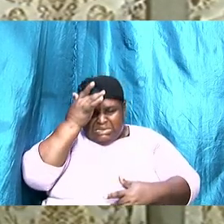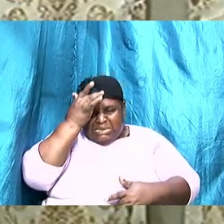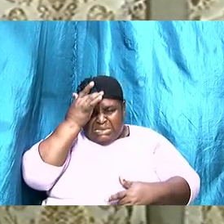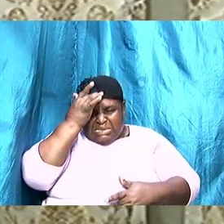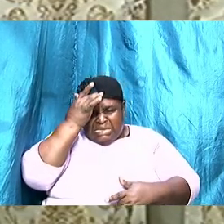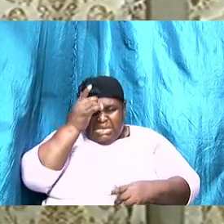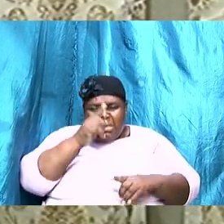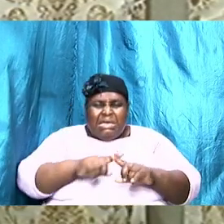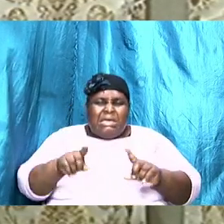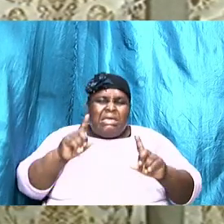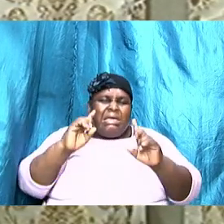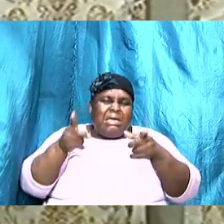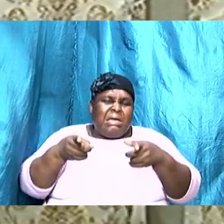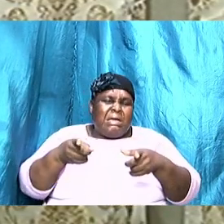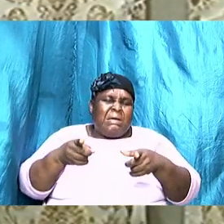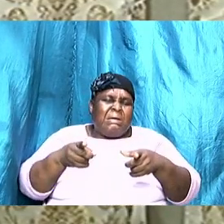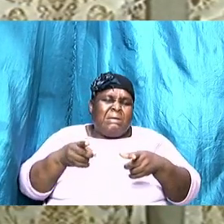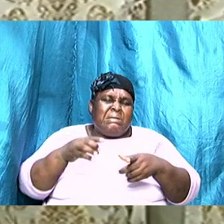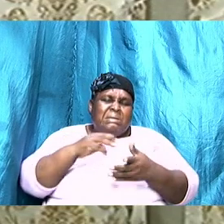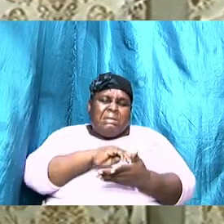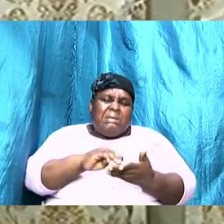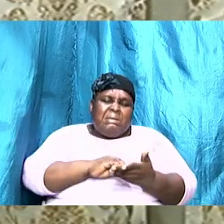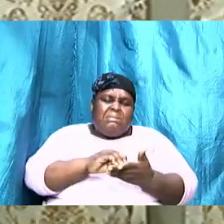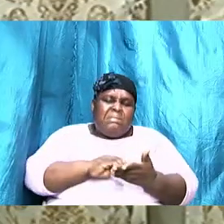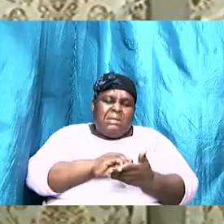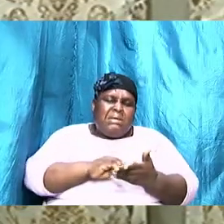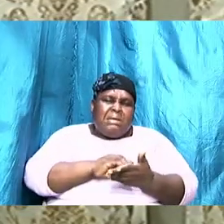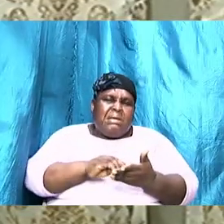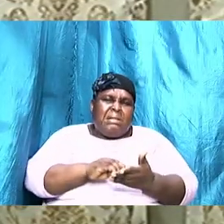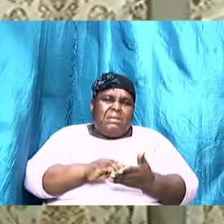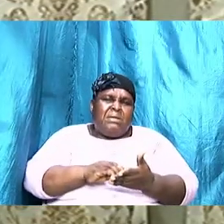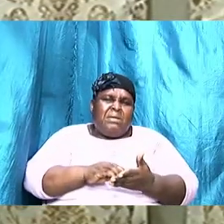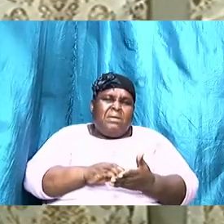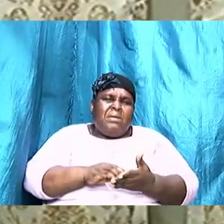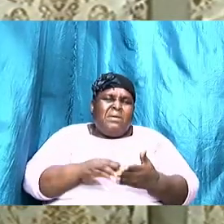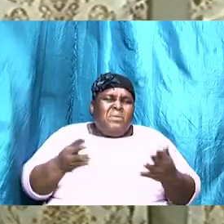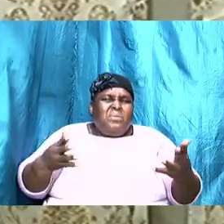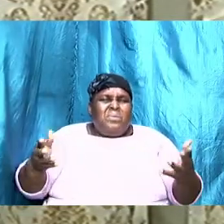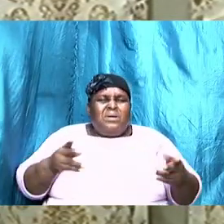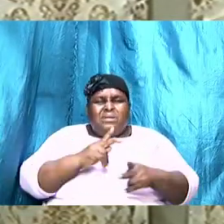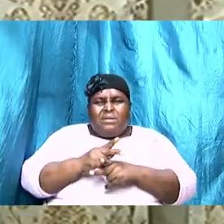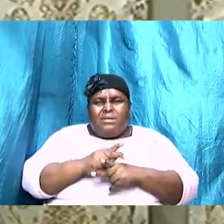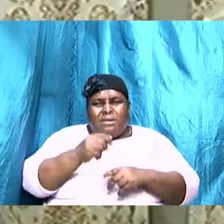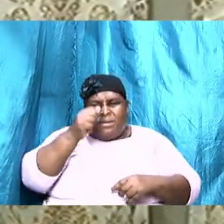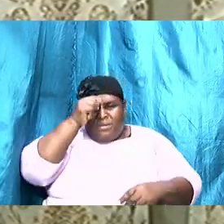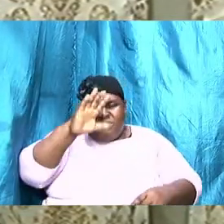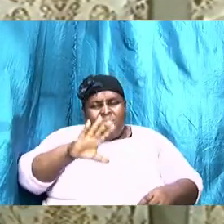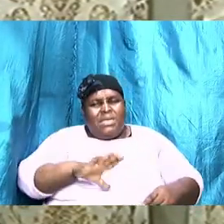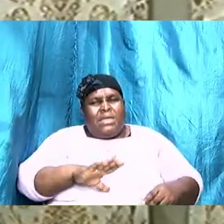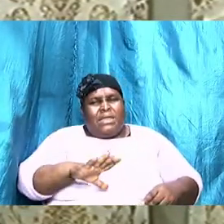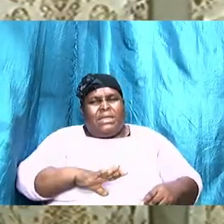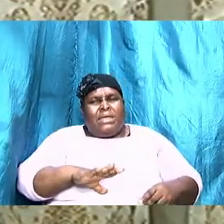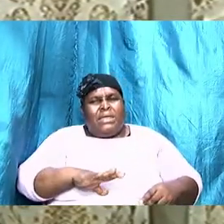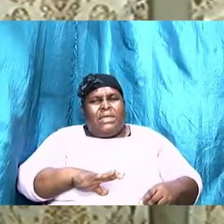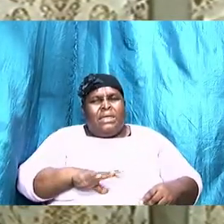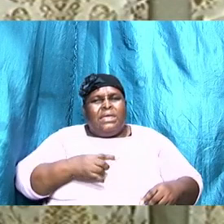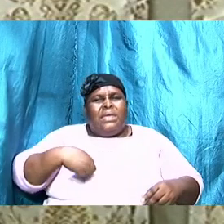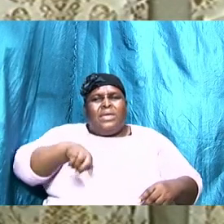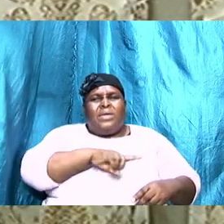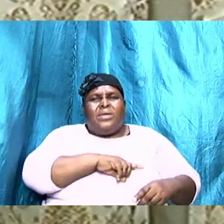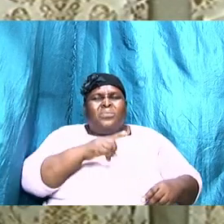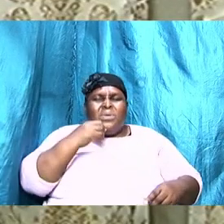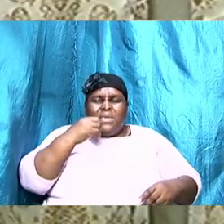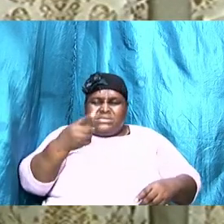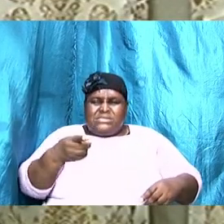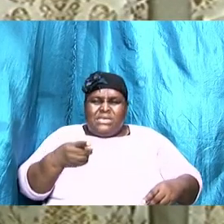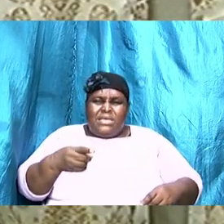can't go to get medical attention what kind of men and then we claim to be in the church